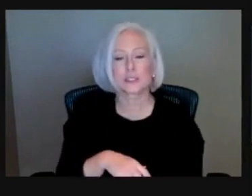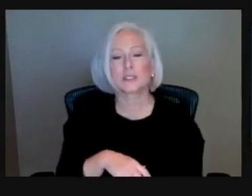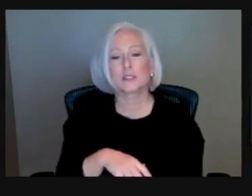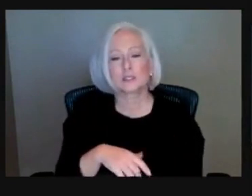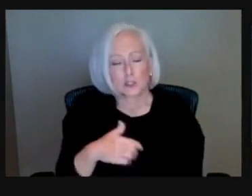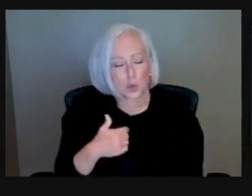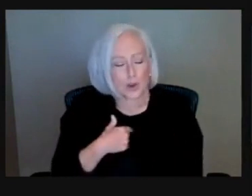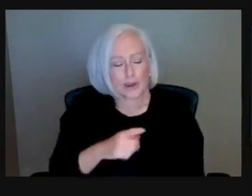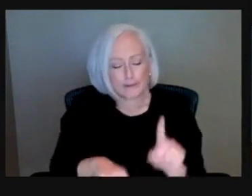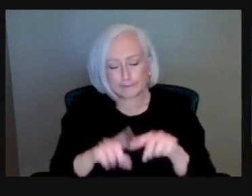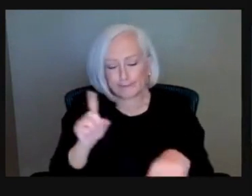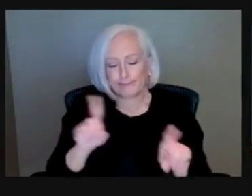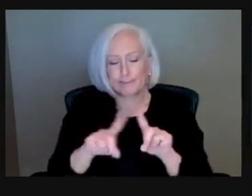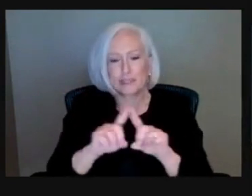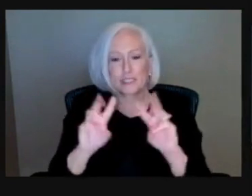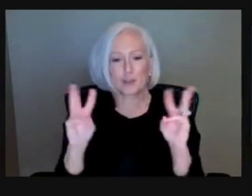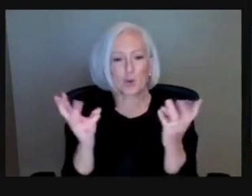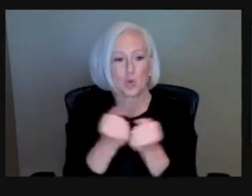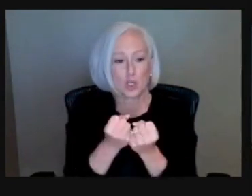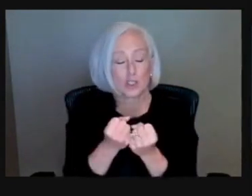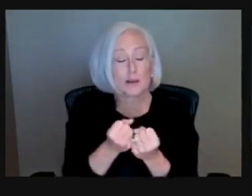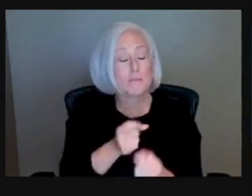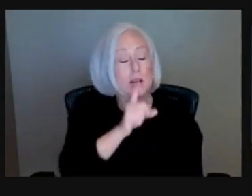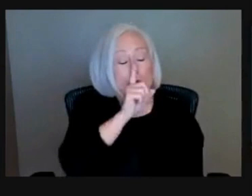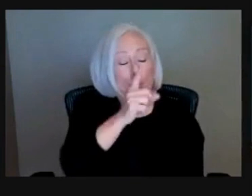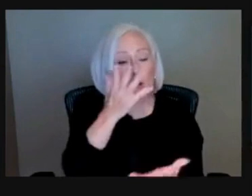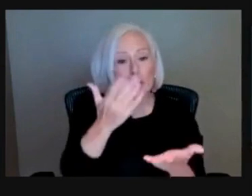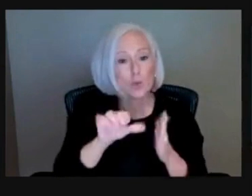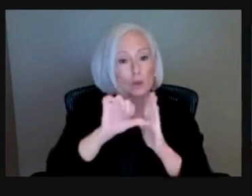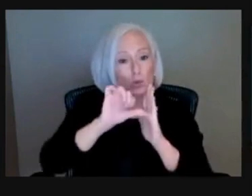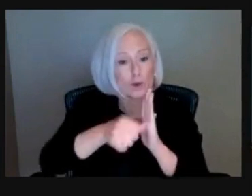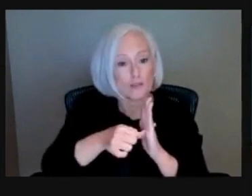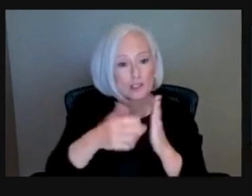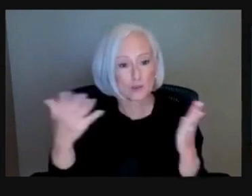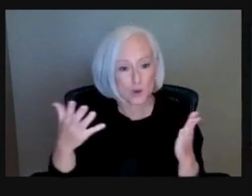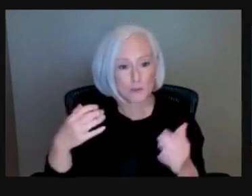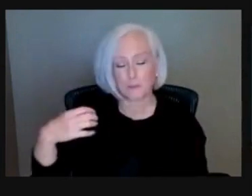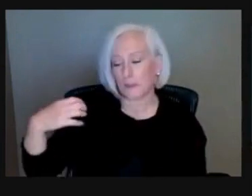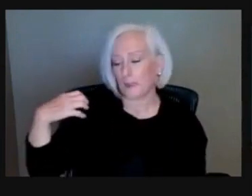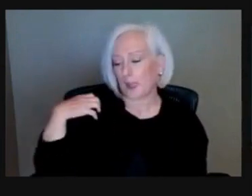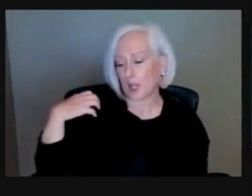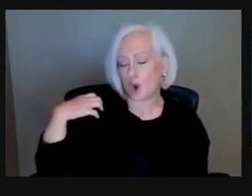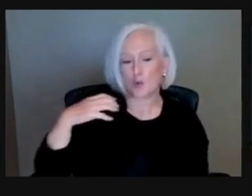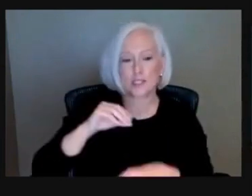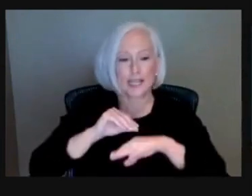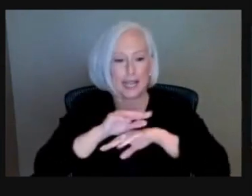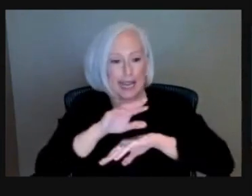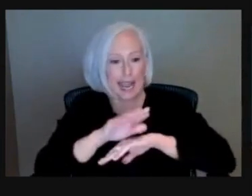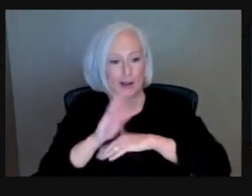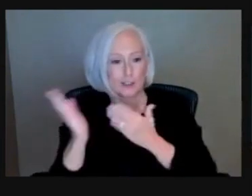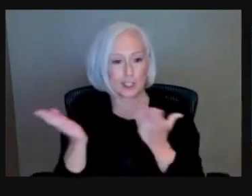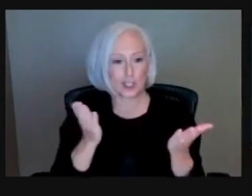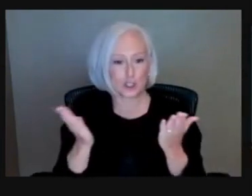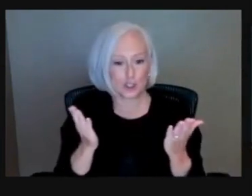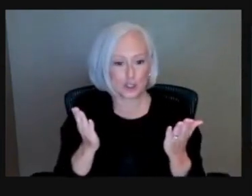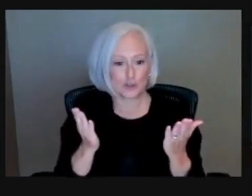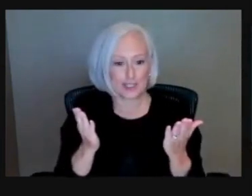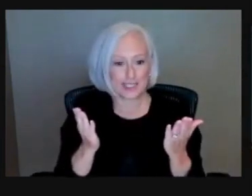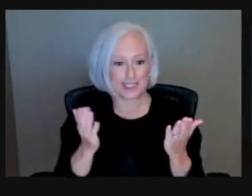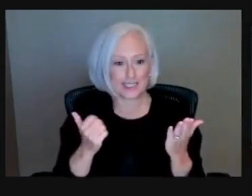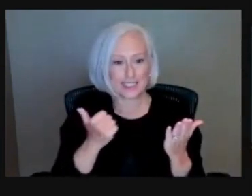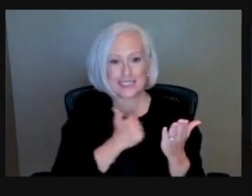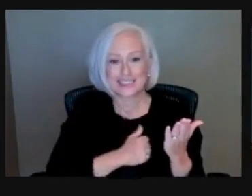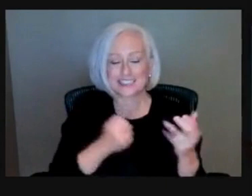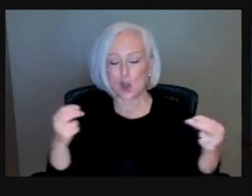workshops. But what I would really like to highlight is our coaching and counseling services. sorry, the slide hasn't moved over.